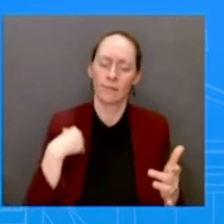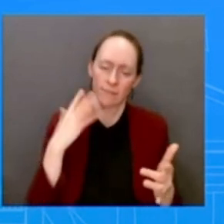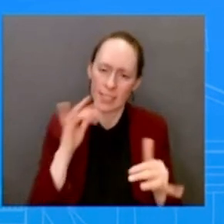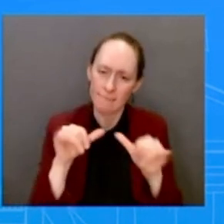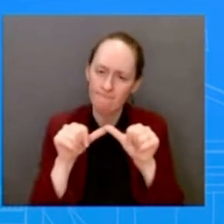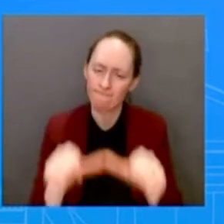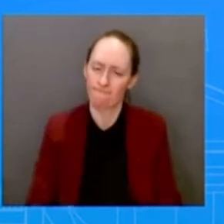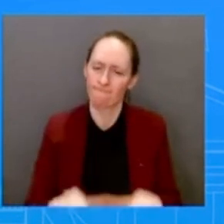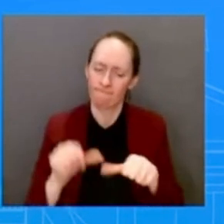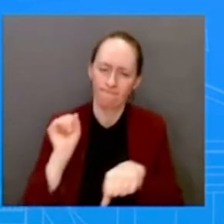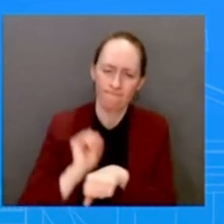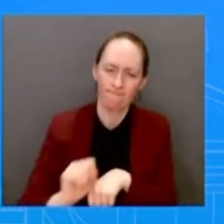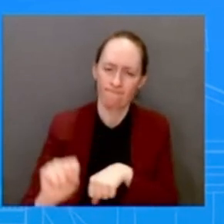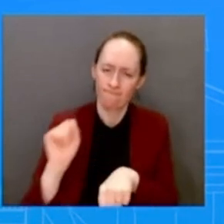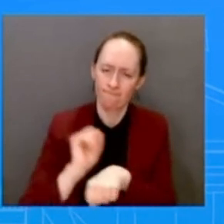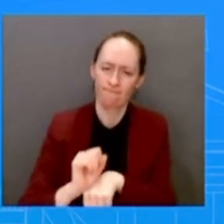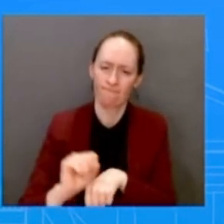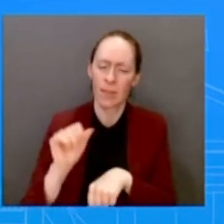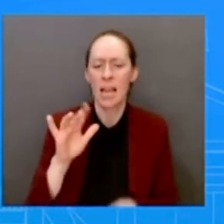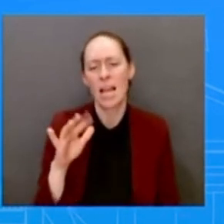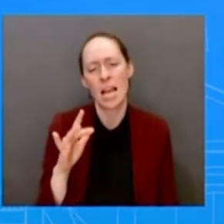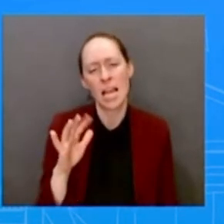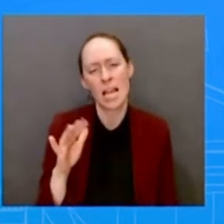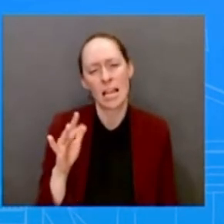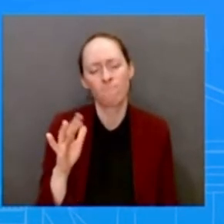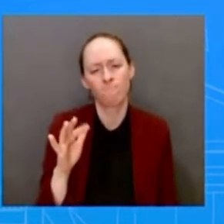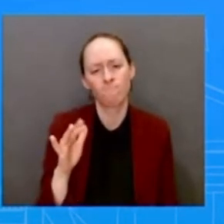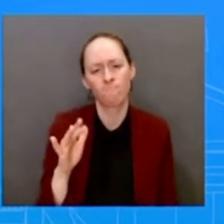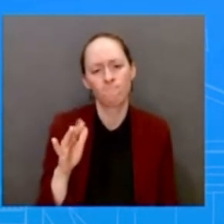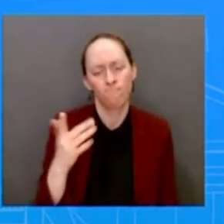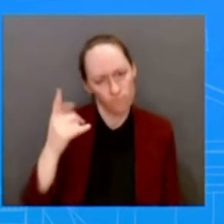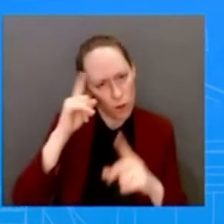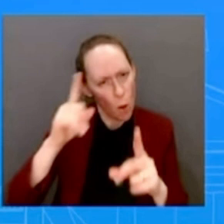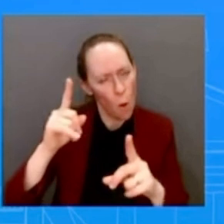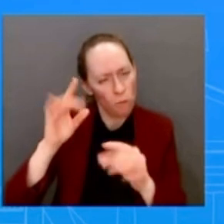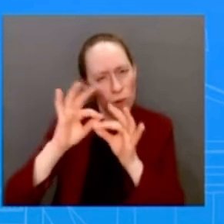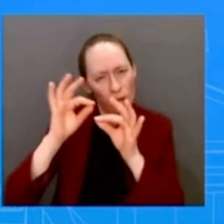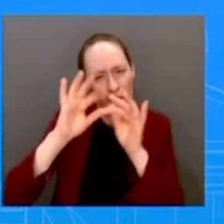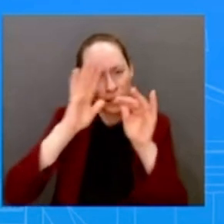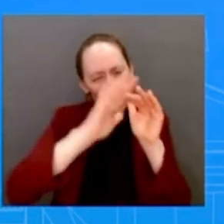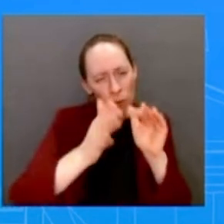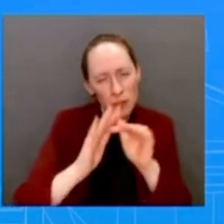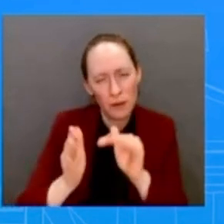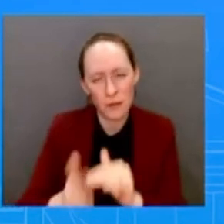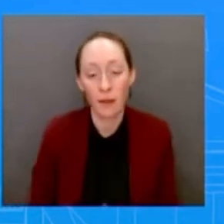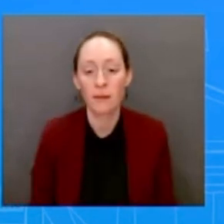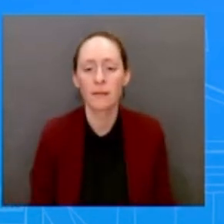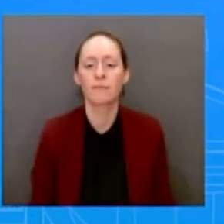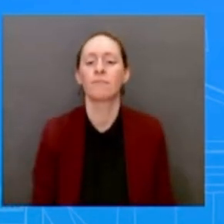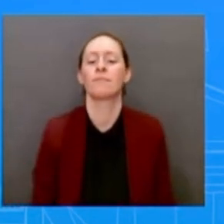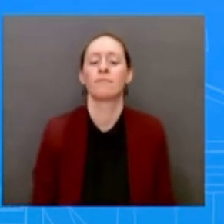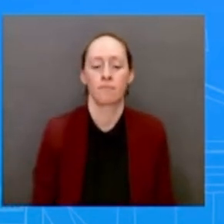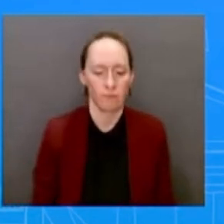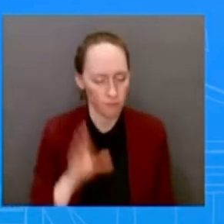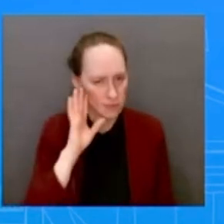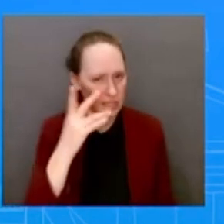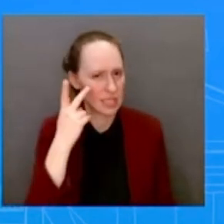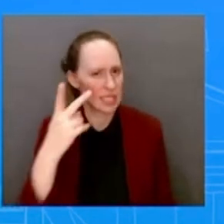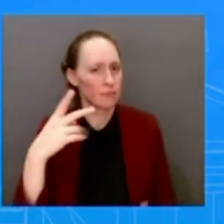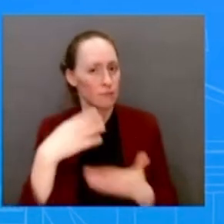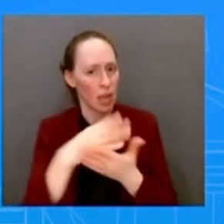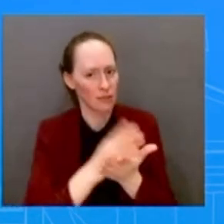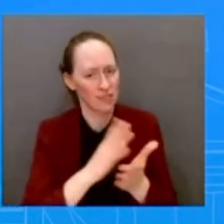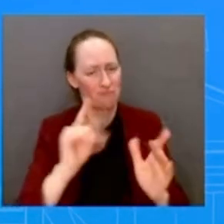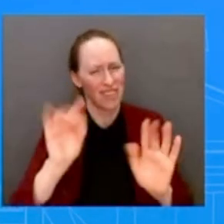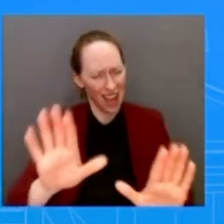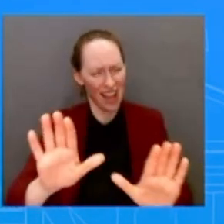for people. And so, again, you're going to see the President's budget next week. But the data the data shows us how inflation is- has been